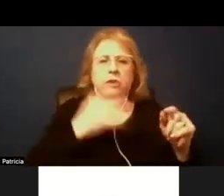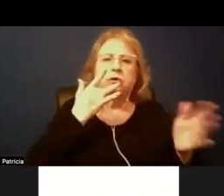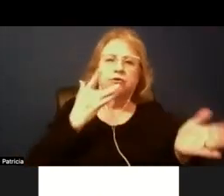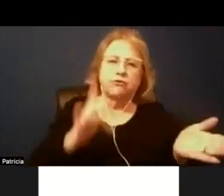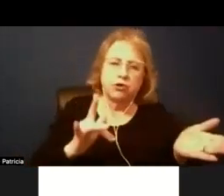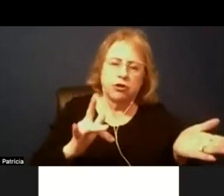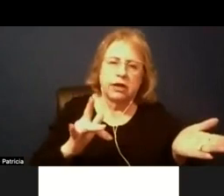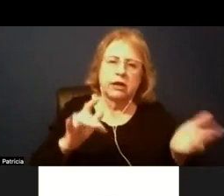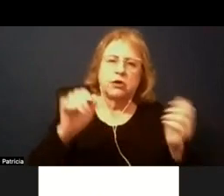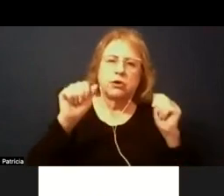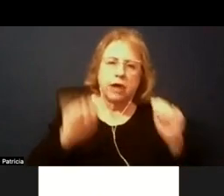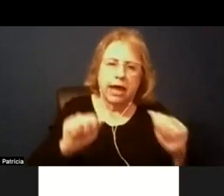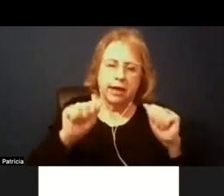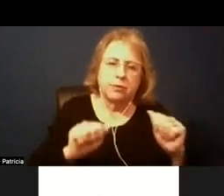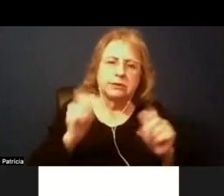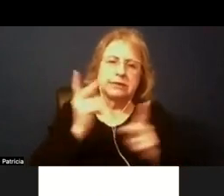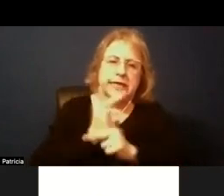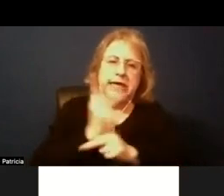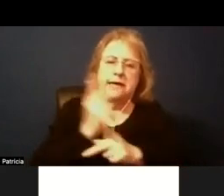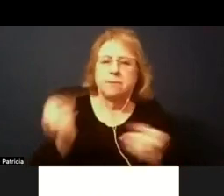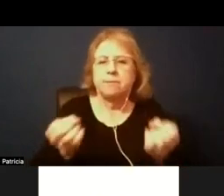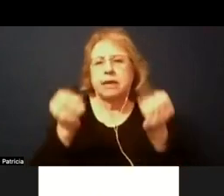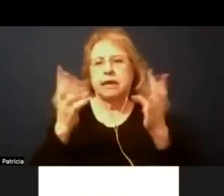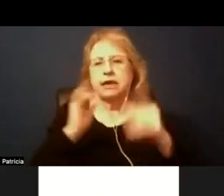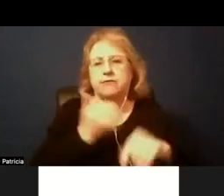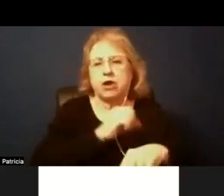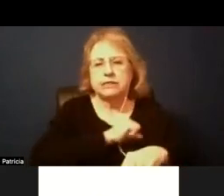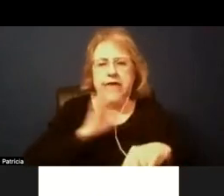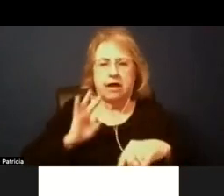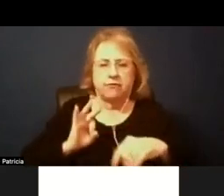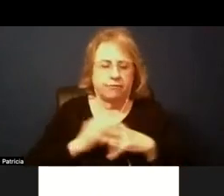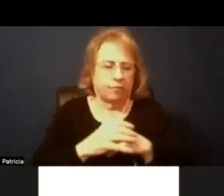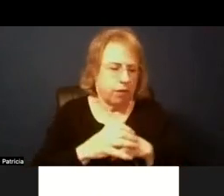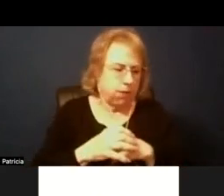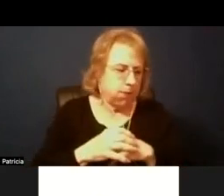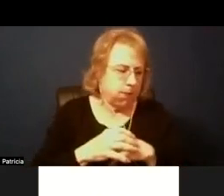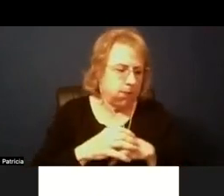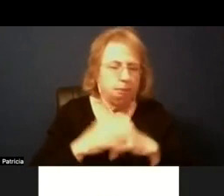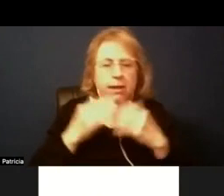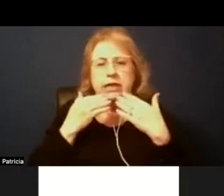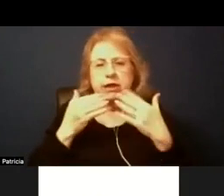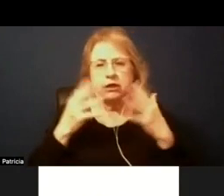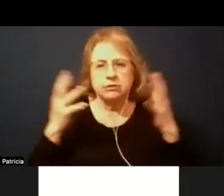we've been able to keep um many of our staff thank you very much um